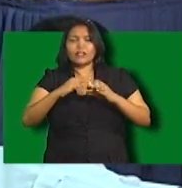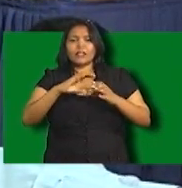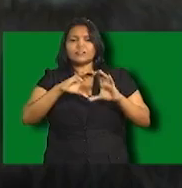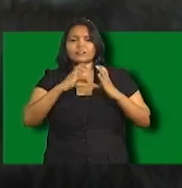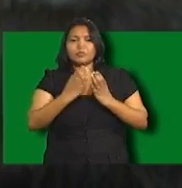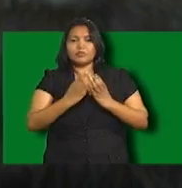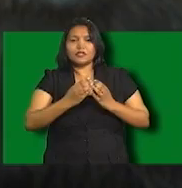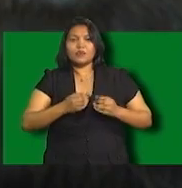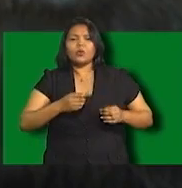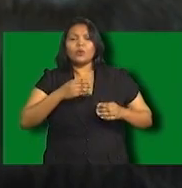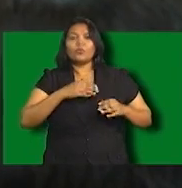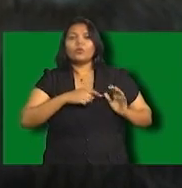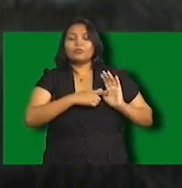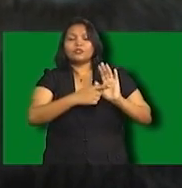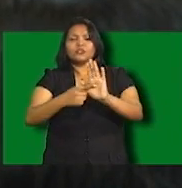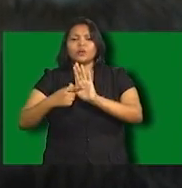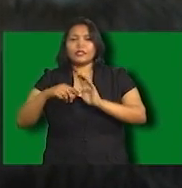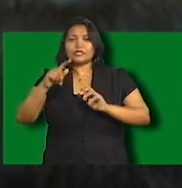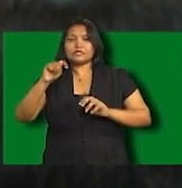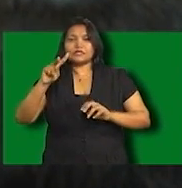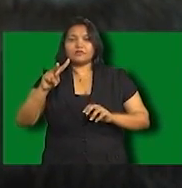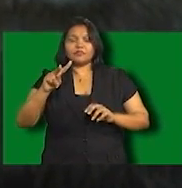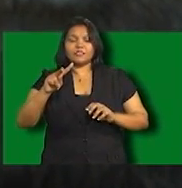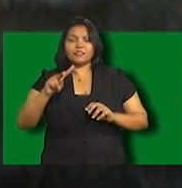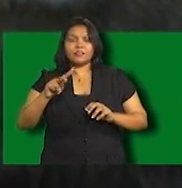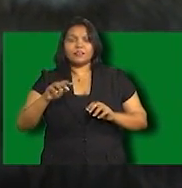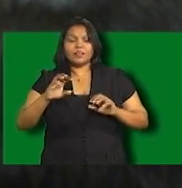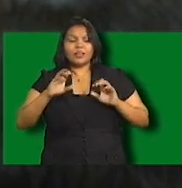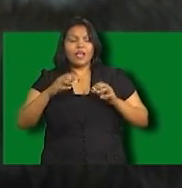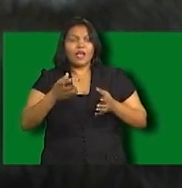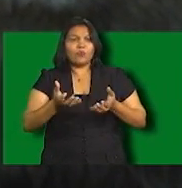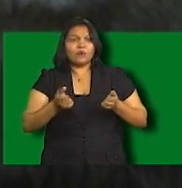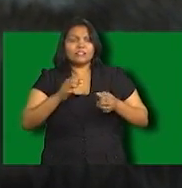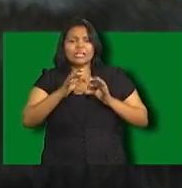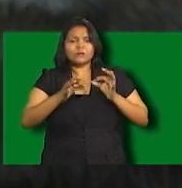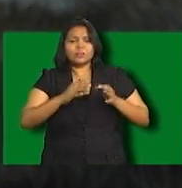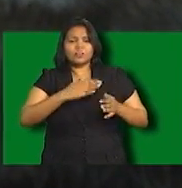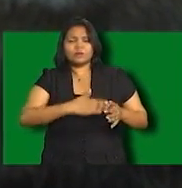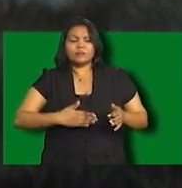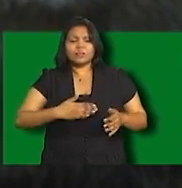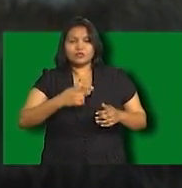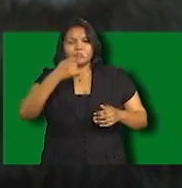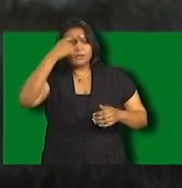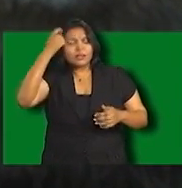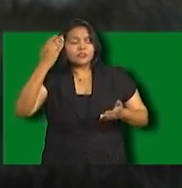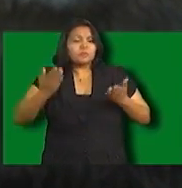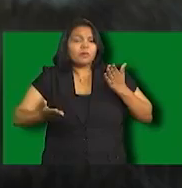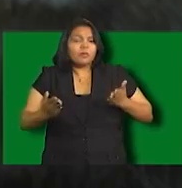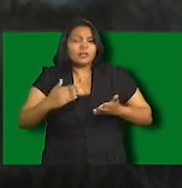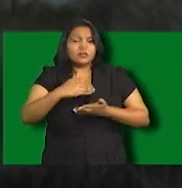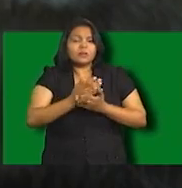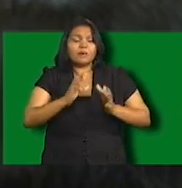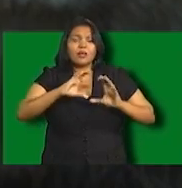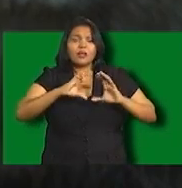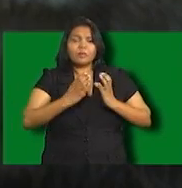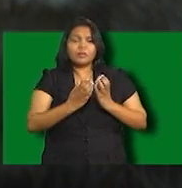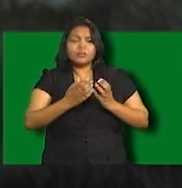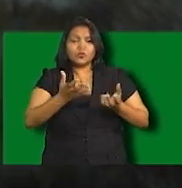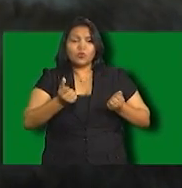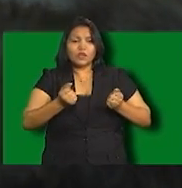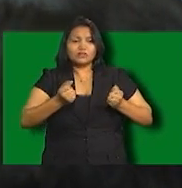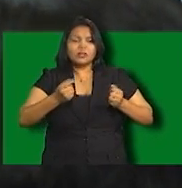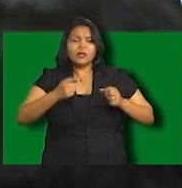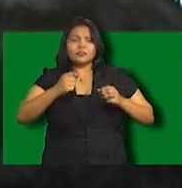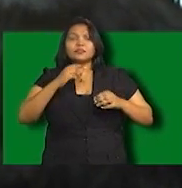provider. All right. Can you clarify that, please? Because there may be broadcasters that would like to be signal